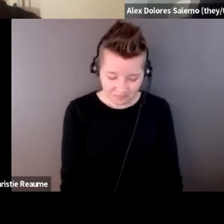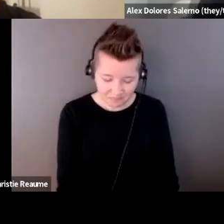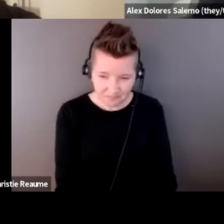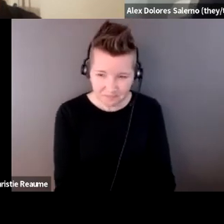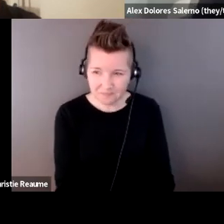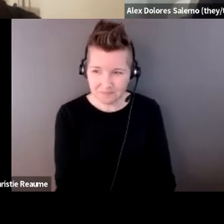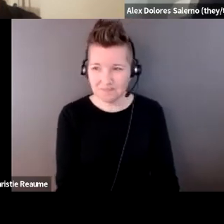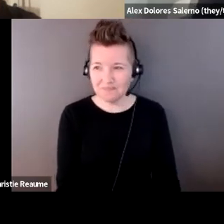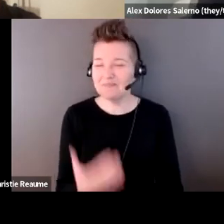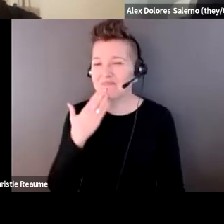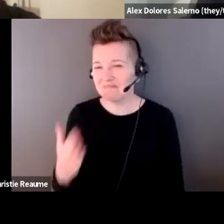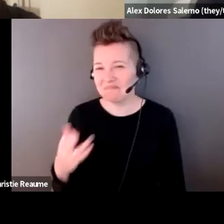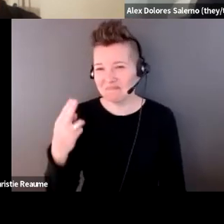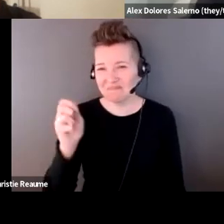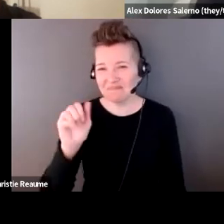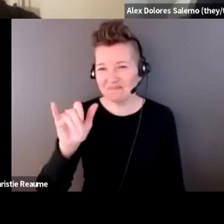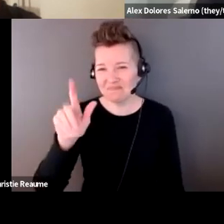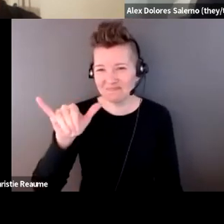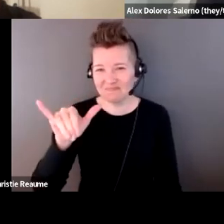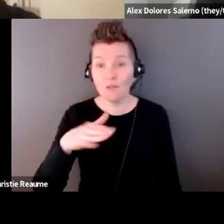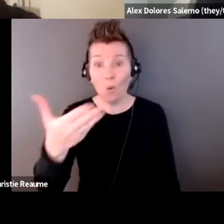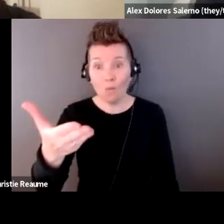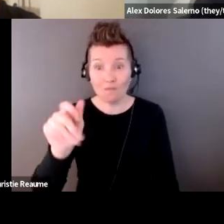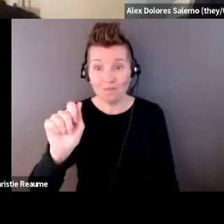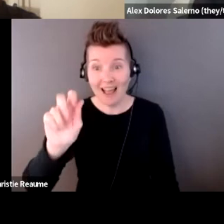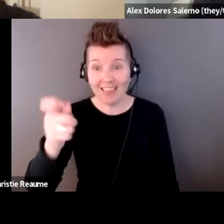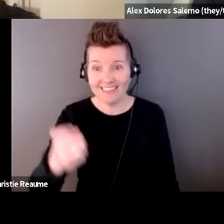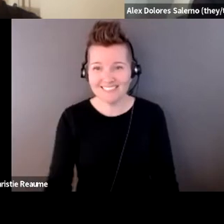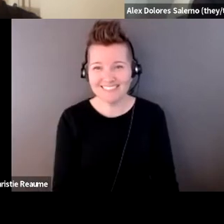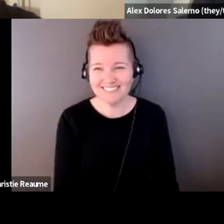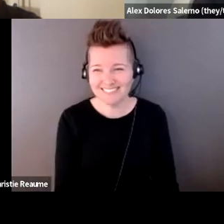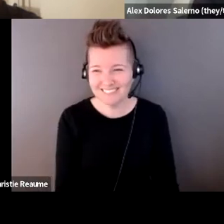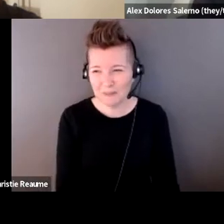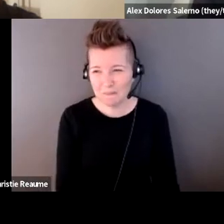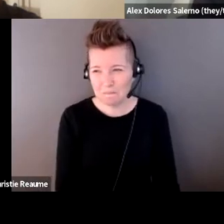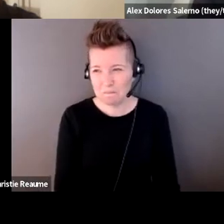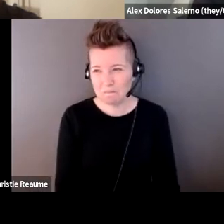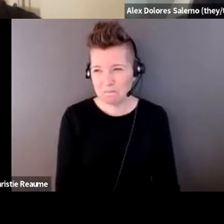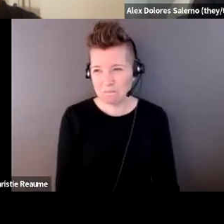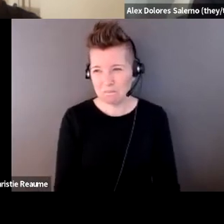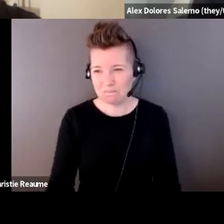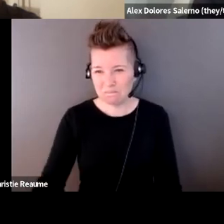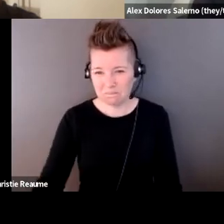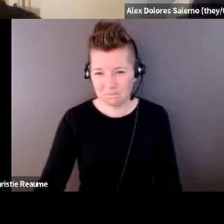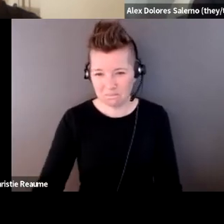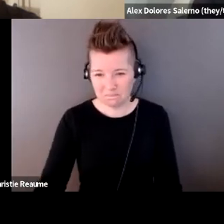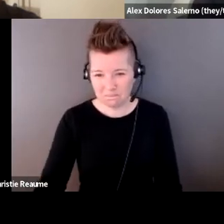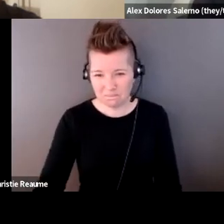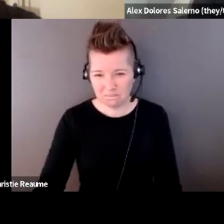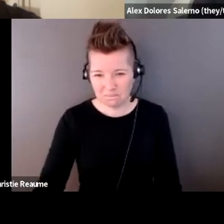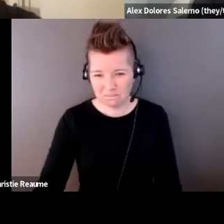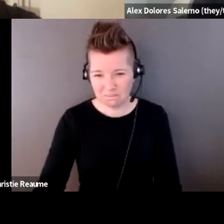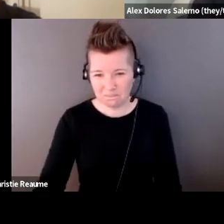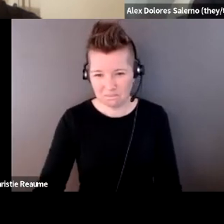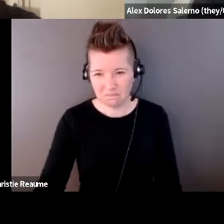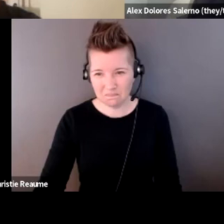Thanks, Haley. Yeah. Oh, yeah, Alex, please go. Hi, I'm thinking about